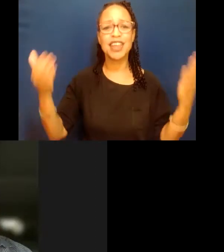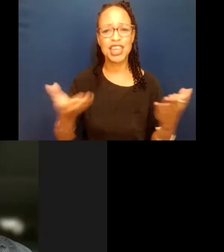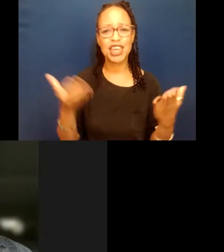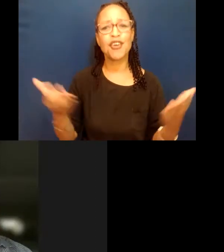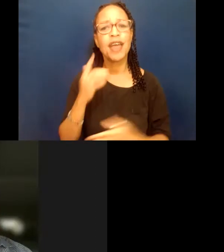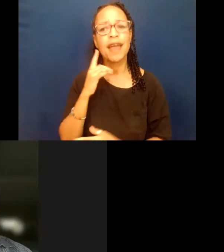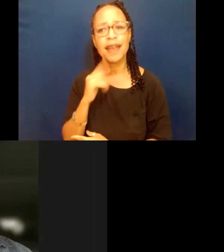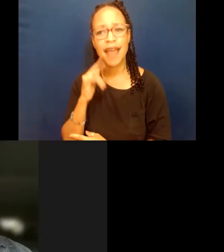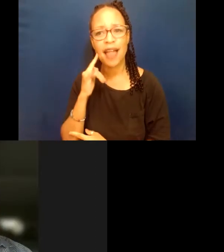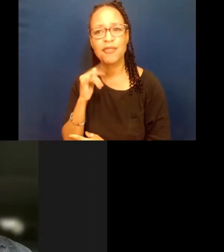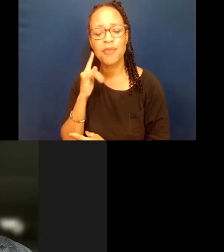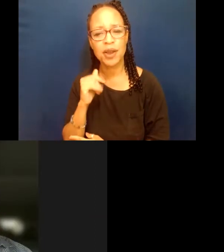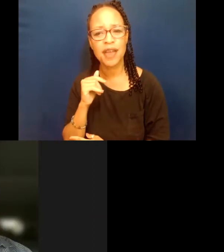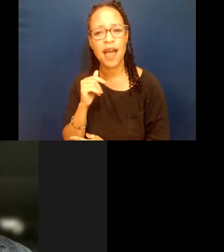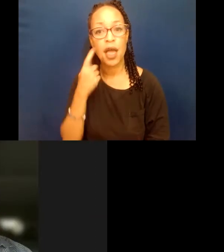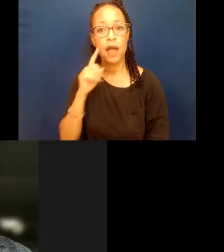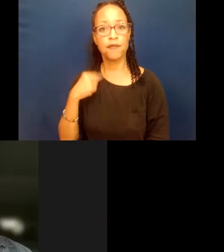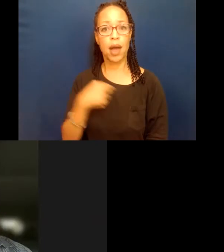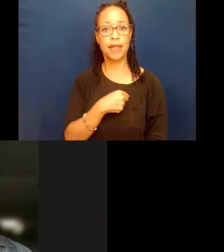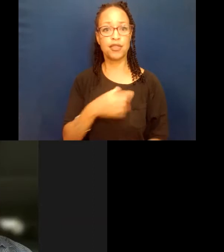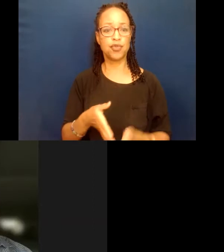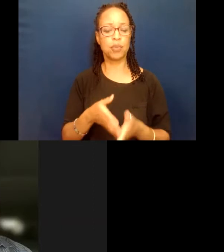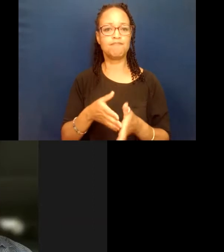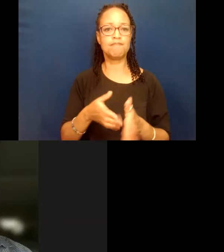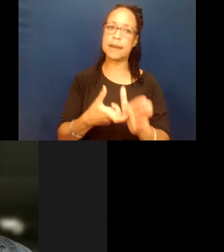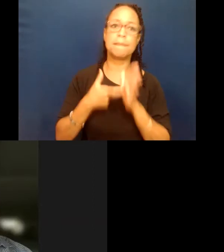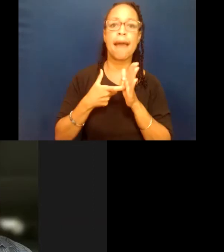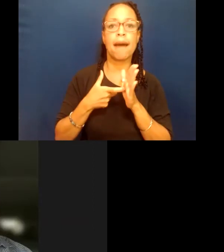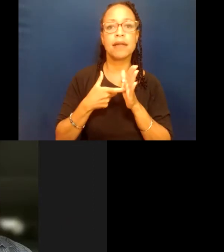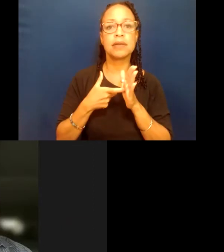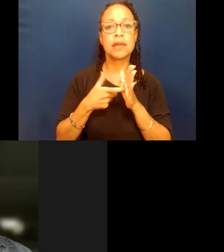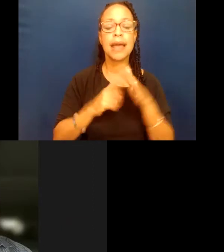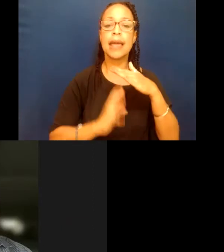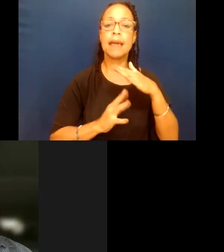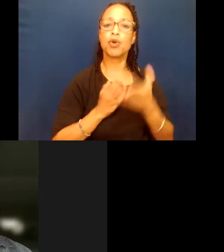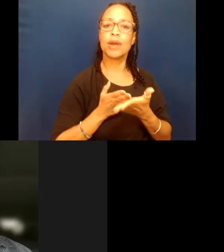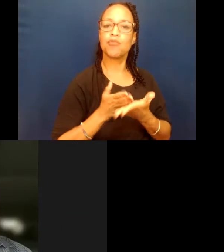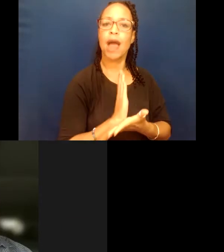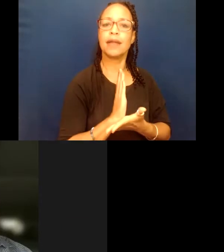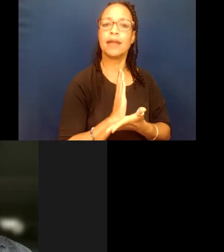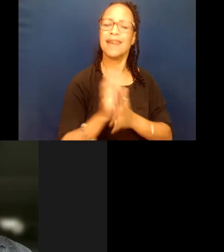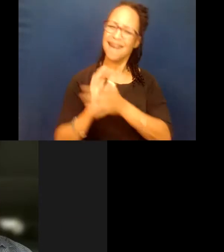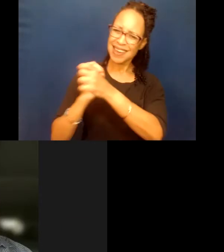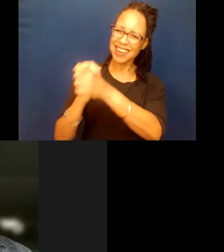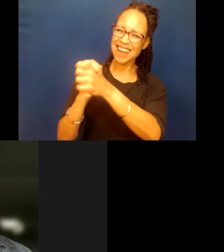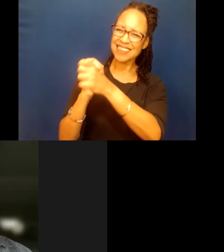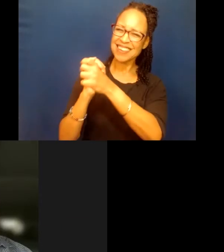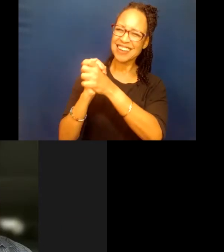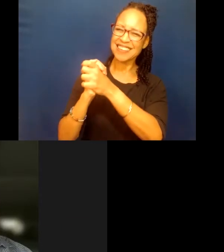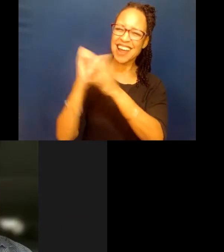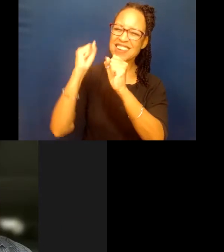is what it's going to take for us to ask for, demand immigrant rights, and congratulations on your extraordinary